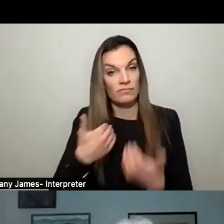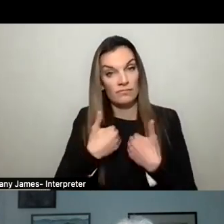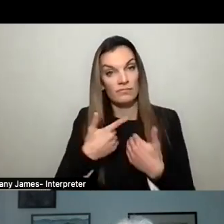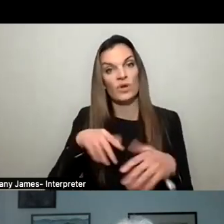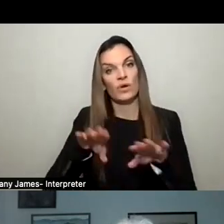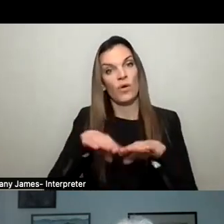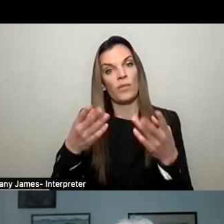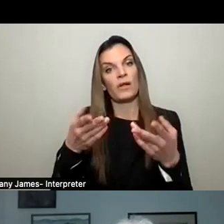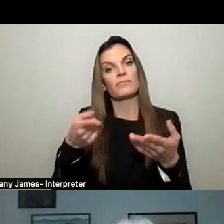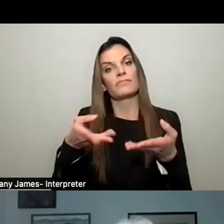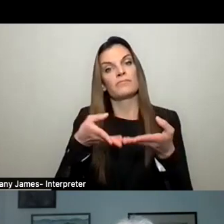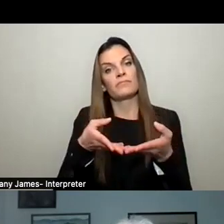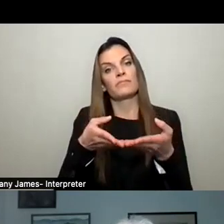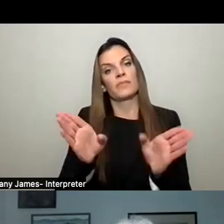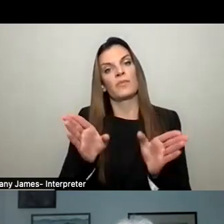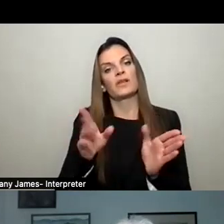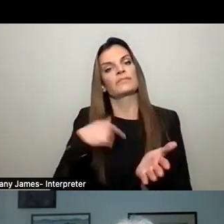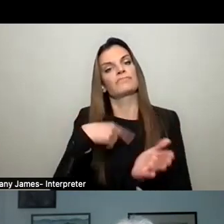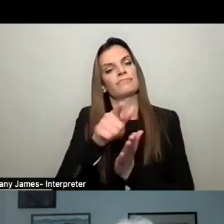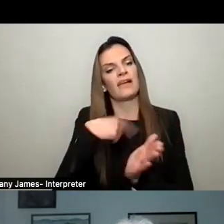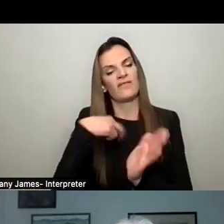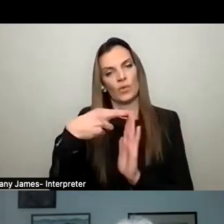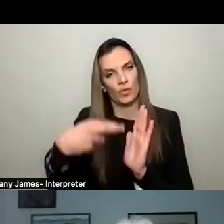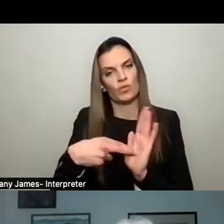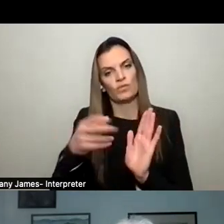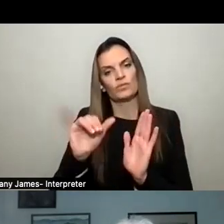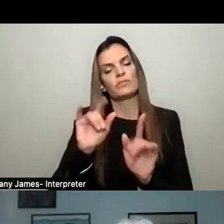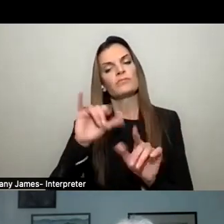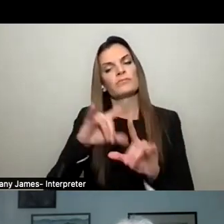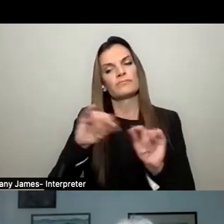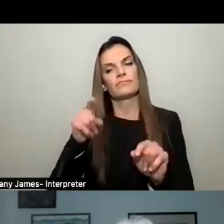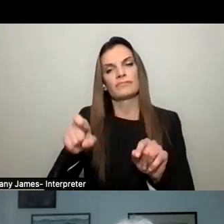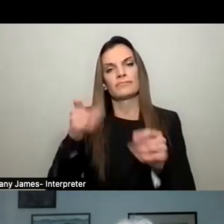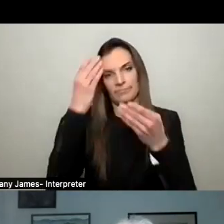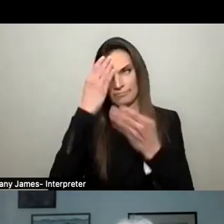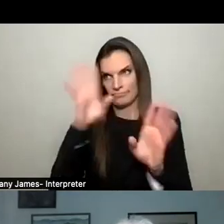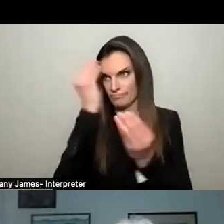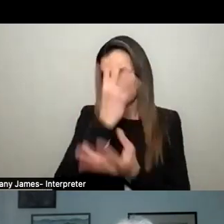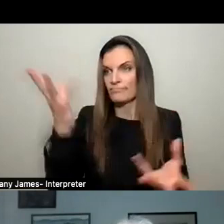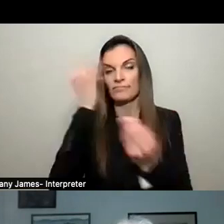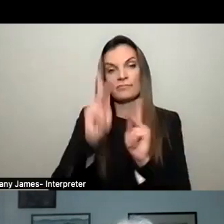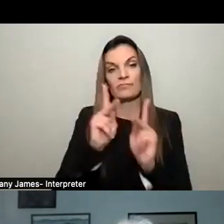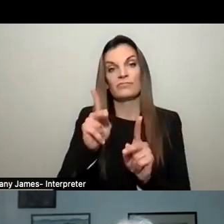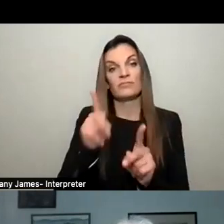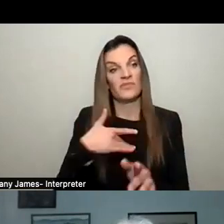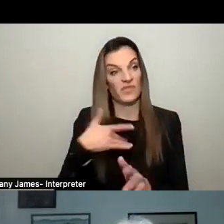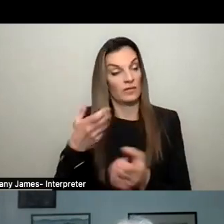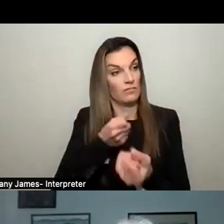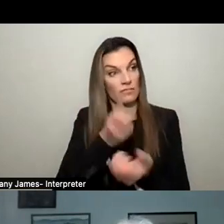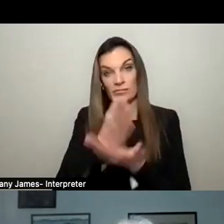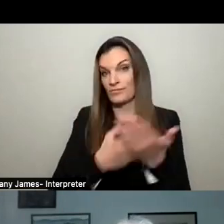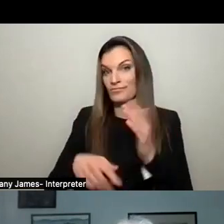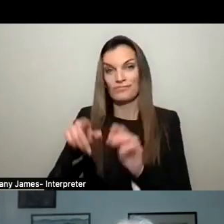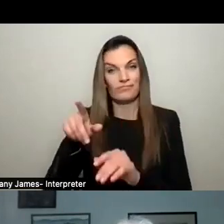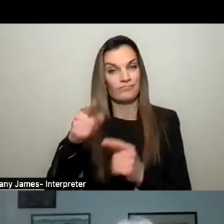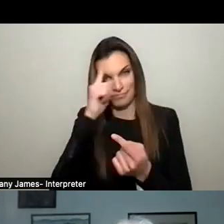a public, uh, referendum, a public, uh, hearing and overly communicate it. If as an overwhelming number of people, we wish to have